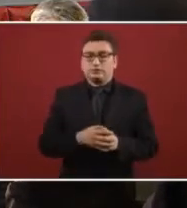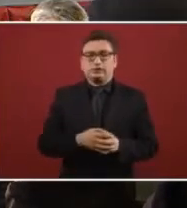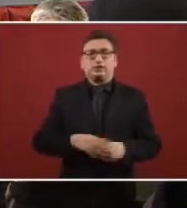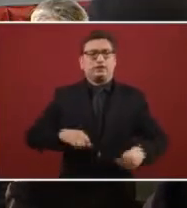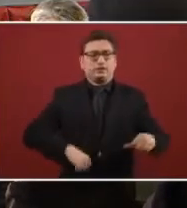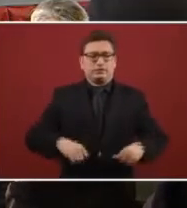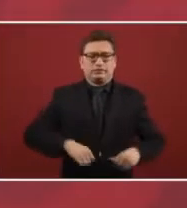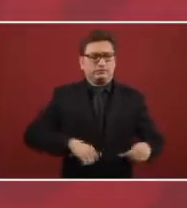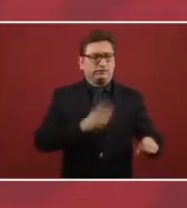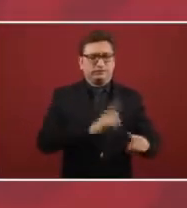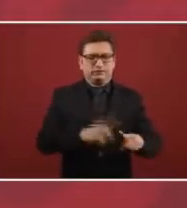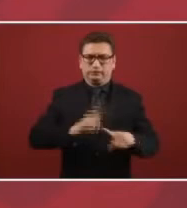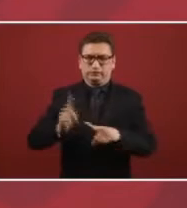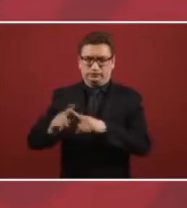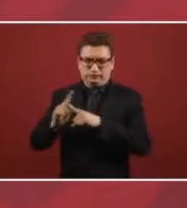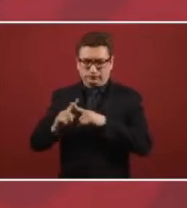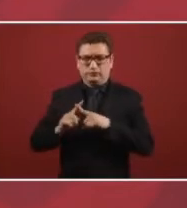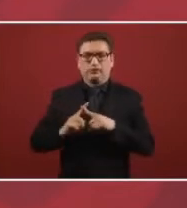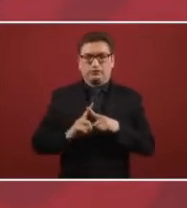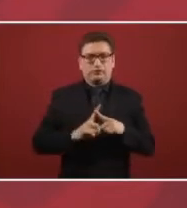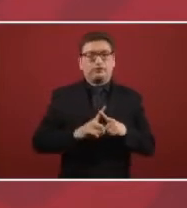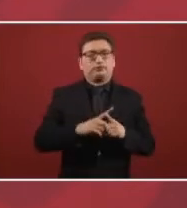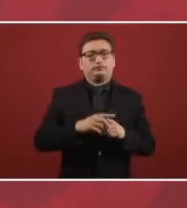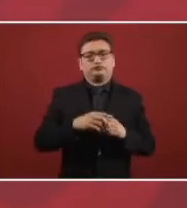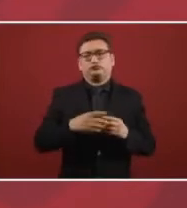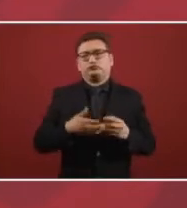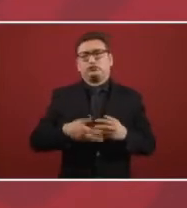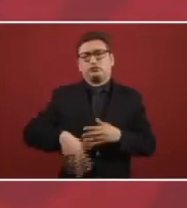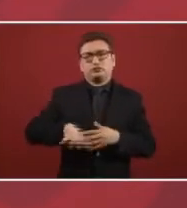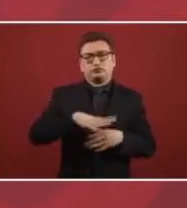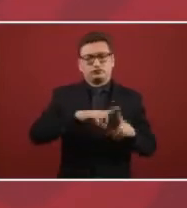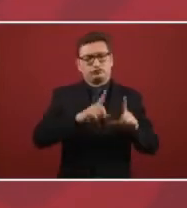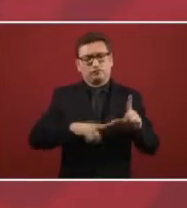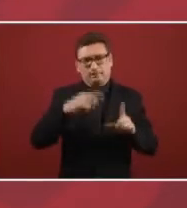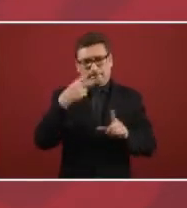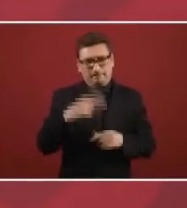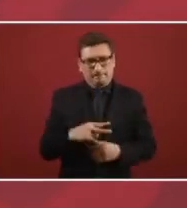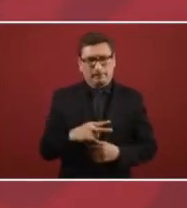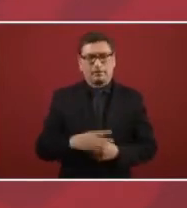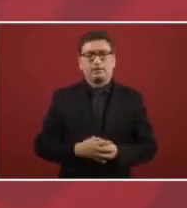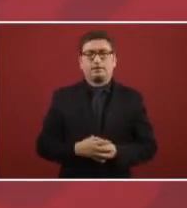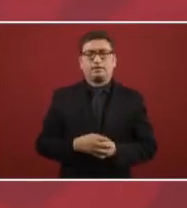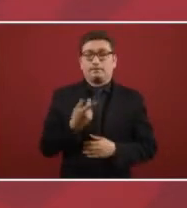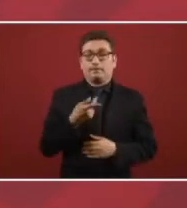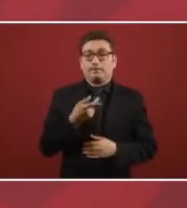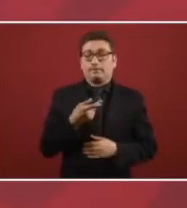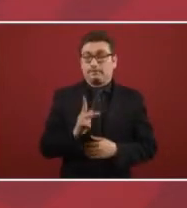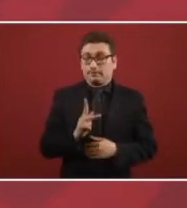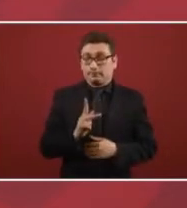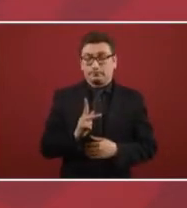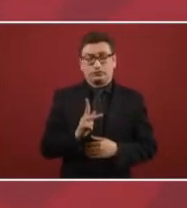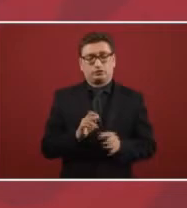increasing all the productive areas but it was strategic